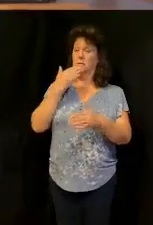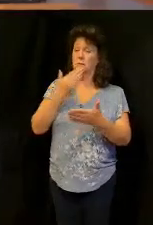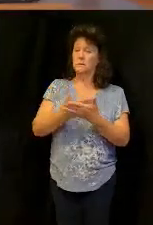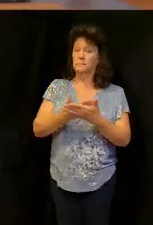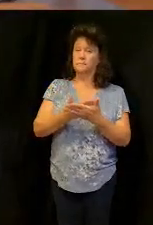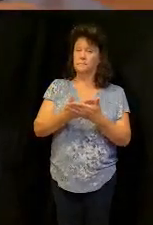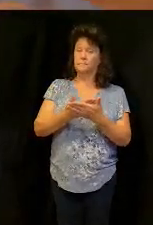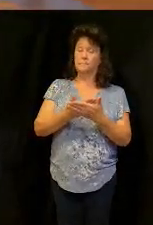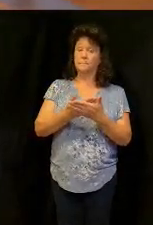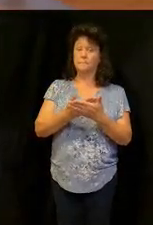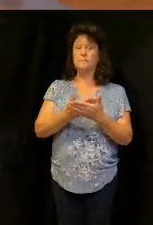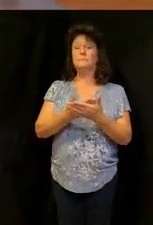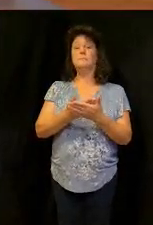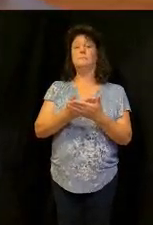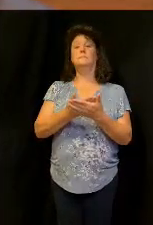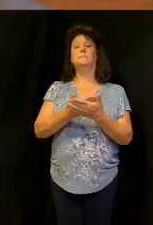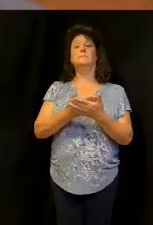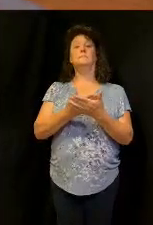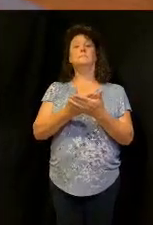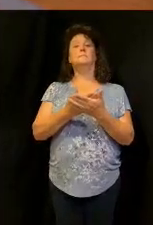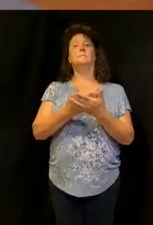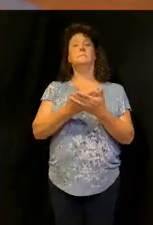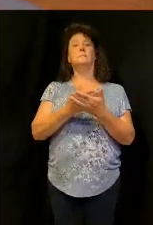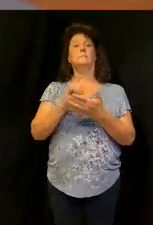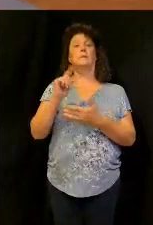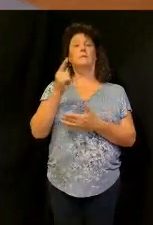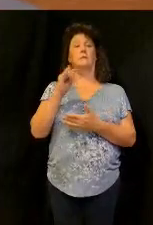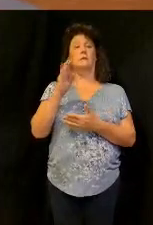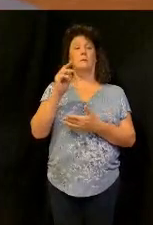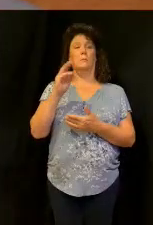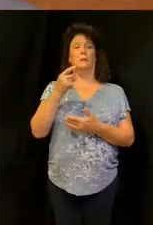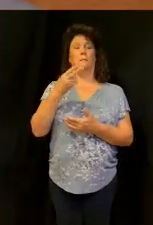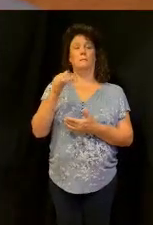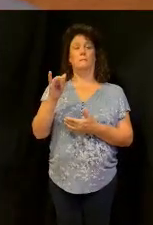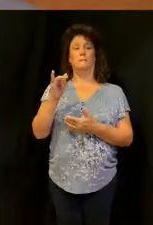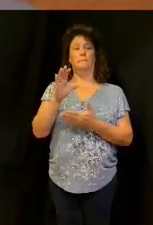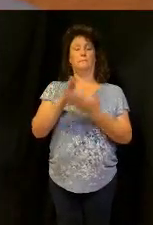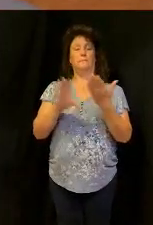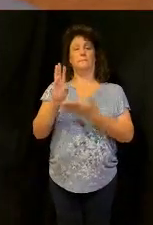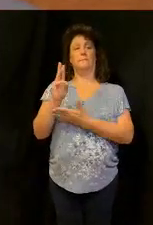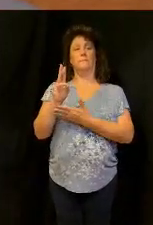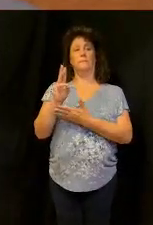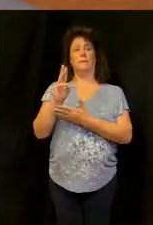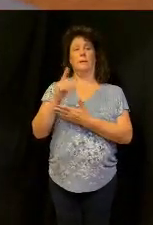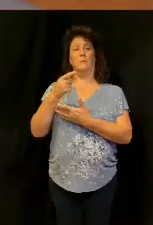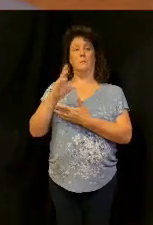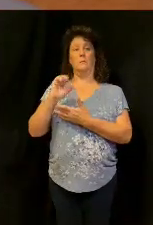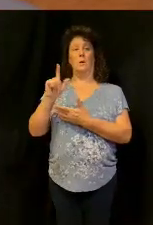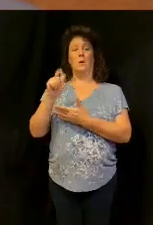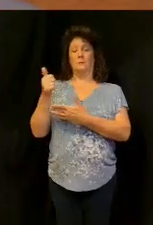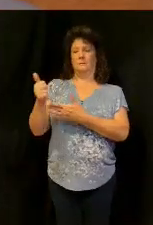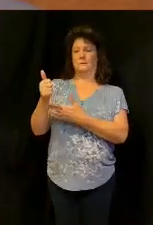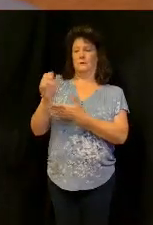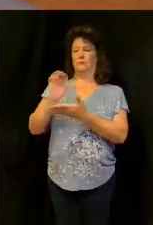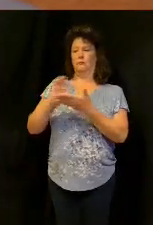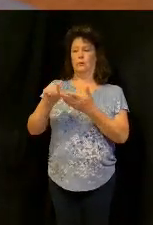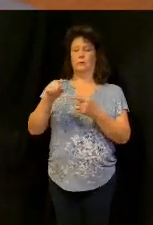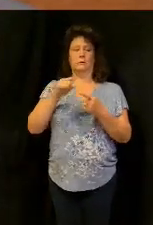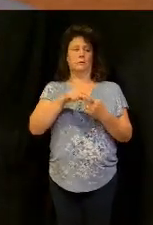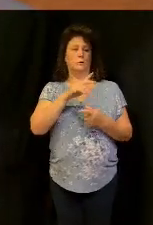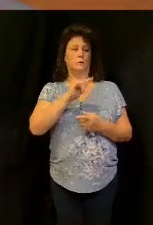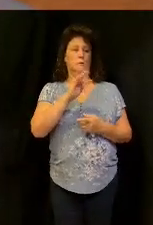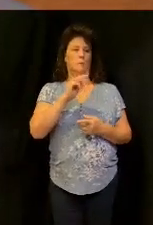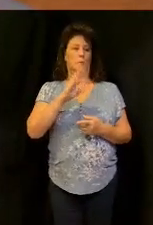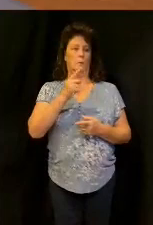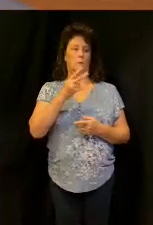all the time he's good first timothy chapter six paul here writing to timothy and he says this in verse six he